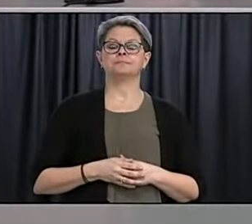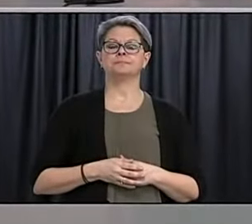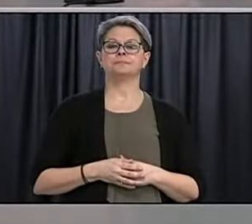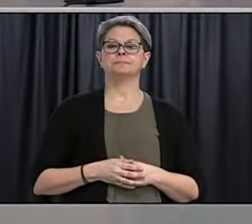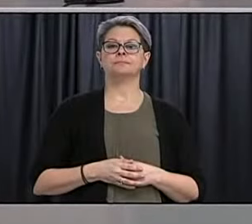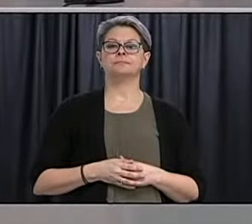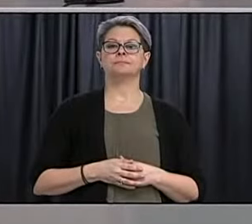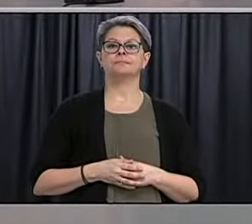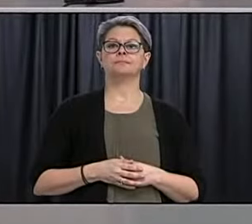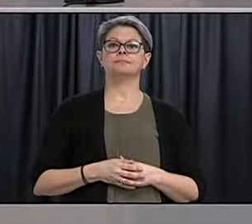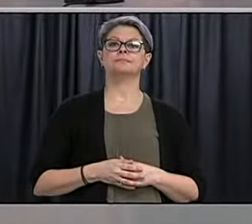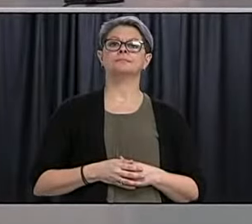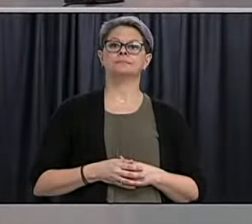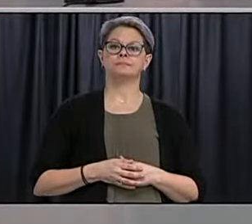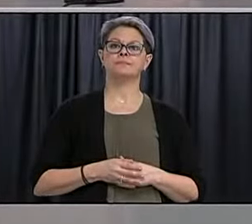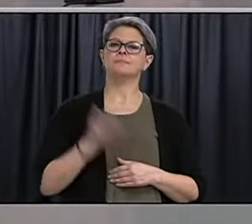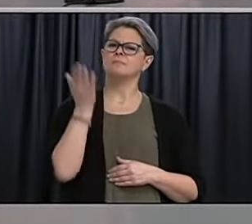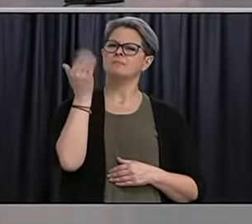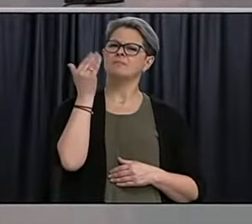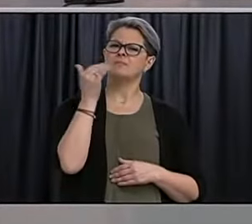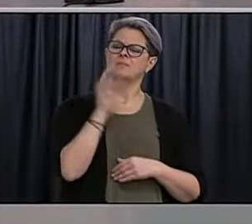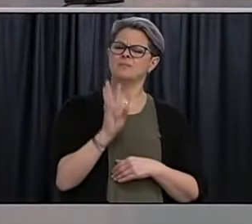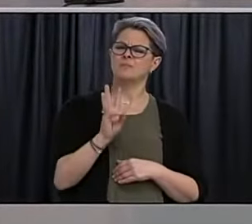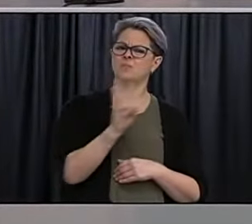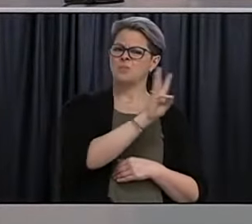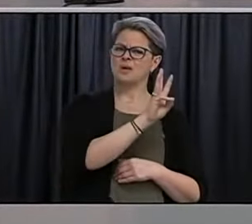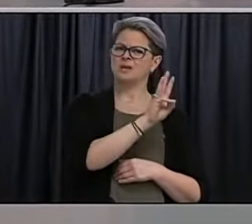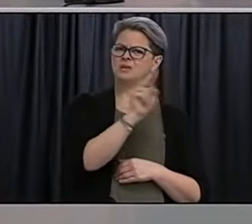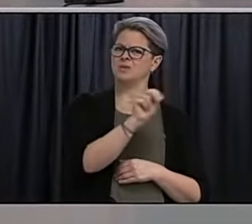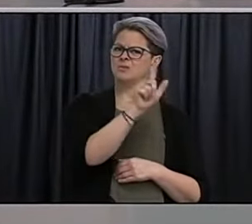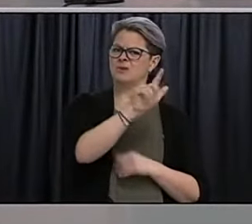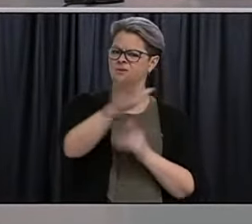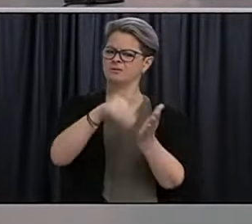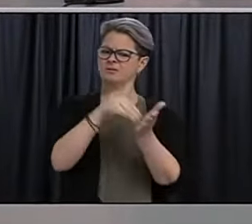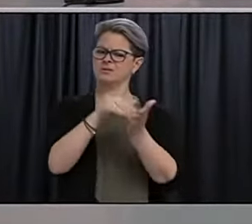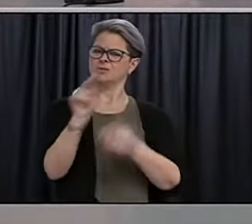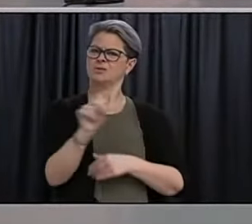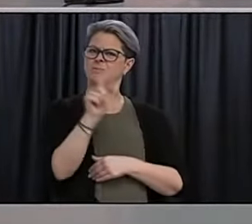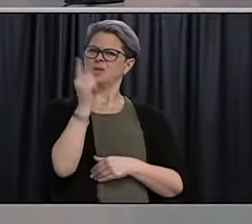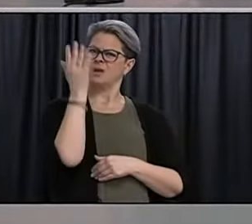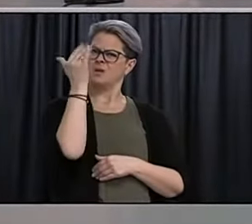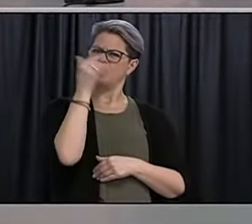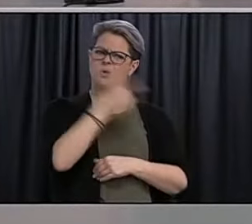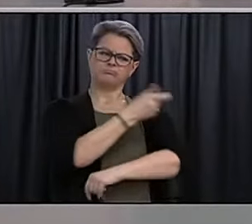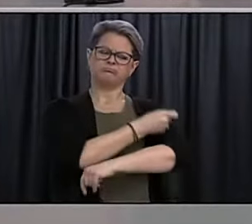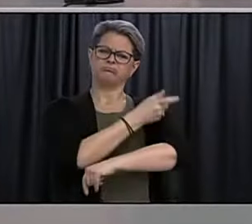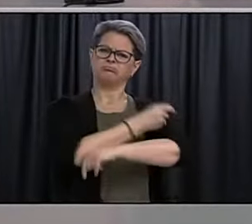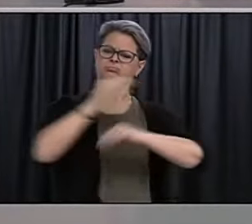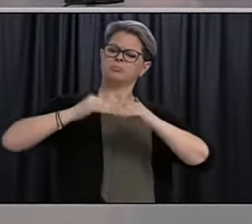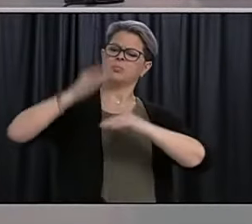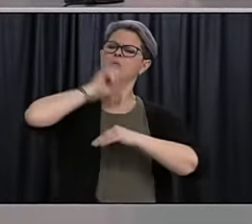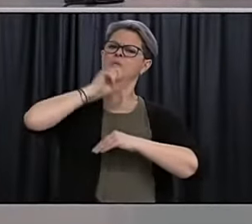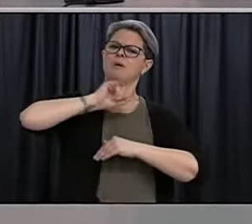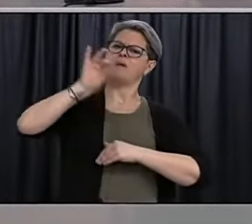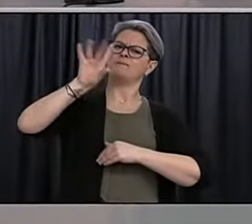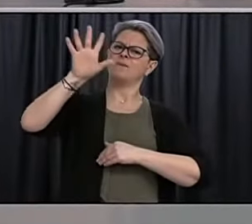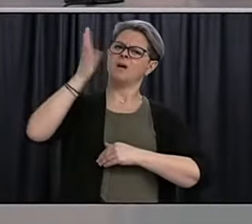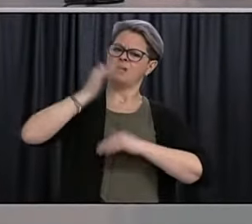Question. Why is Central and Western starting their vaccinations for people over 85 before other regions like Eastern?